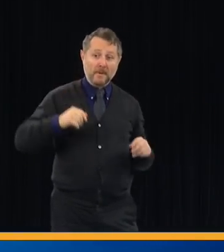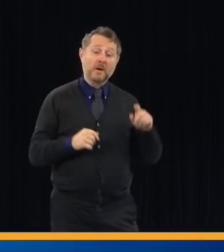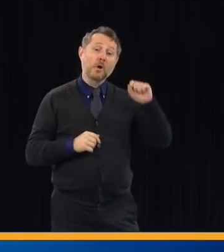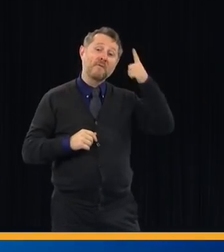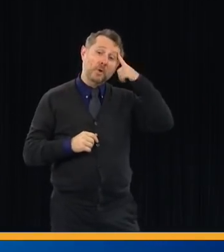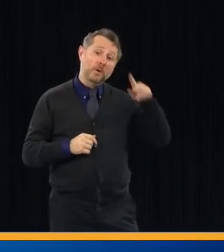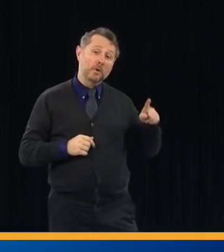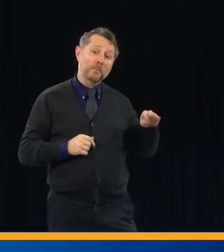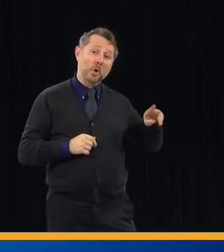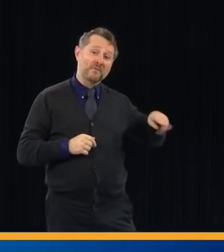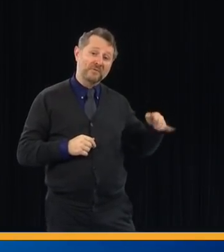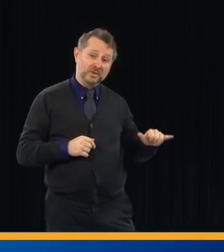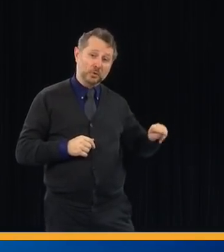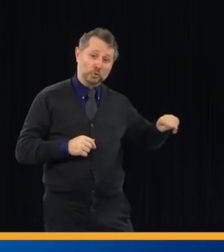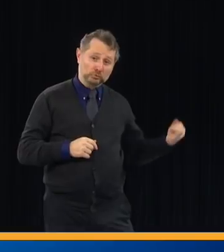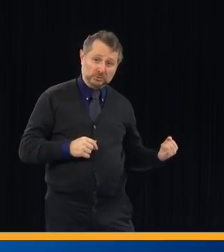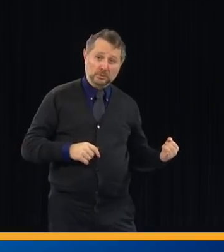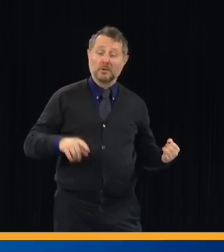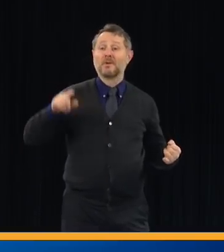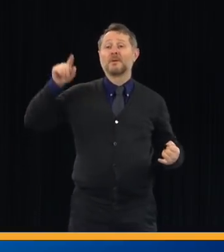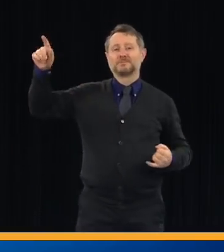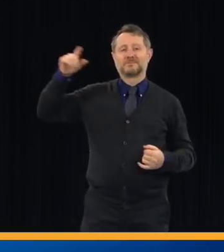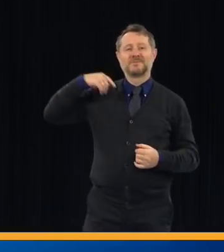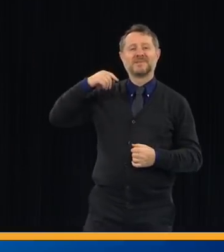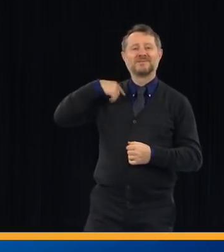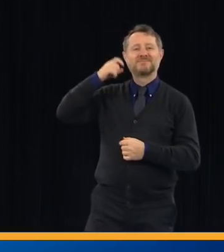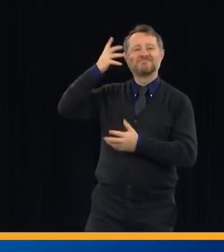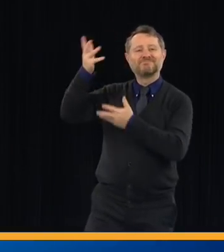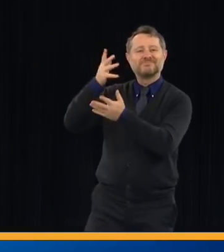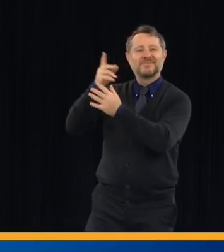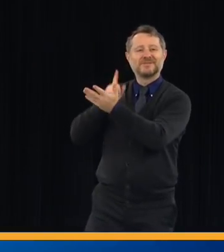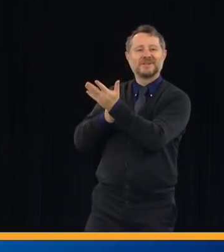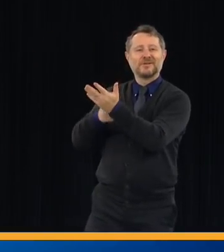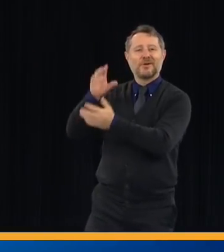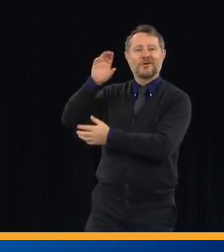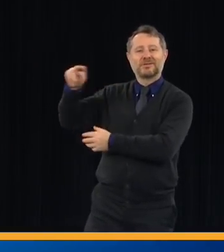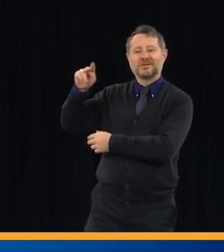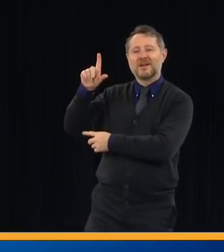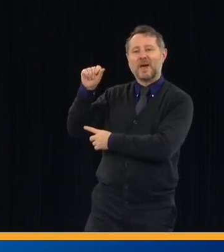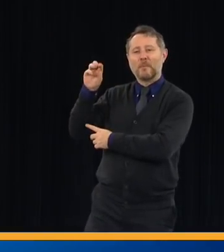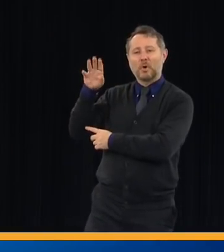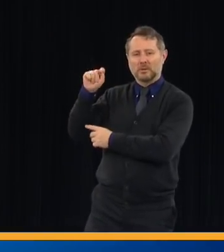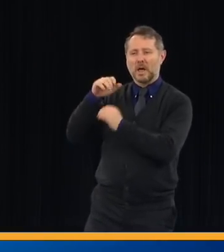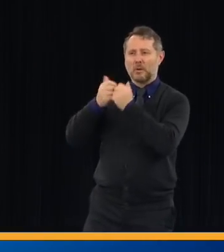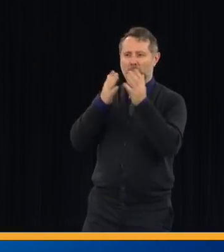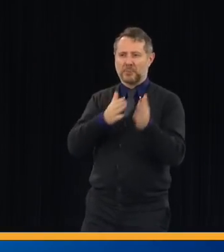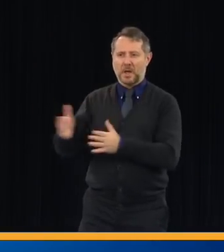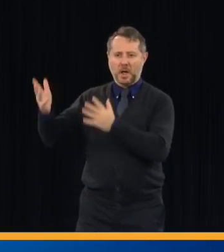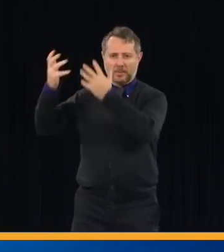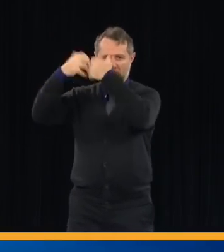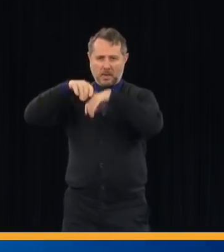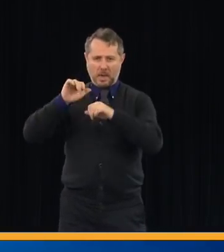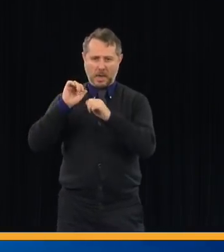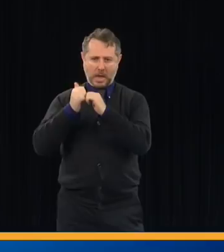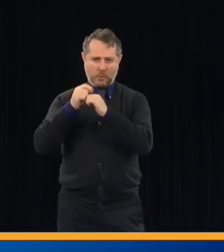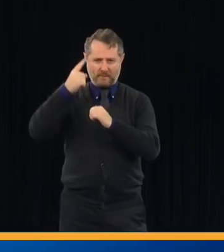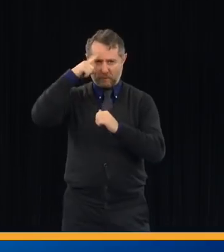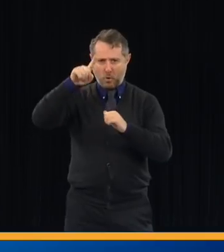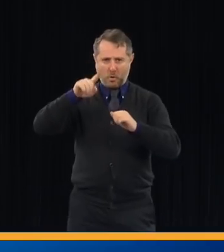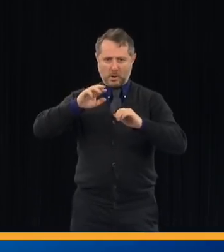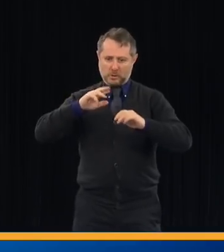a reopening plan that is a public health plan, safeguards public health, but also